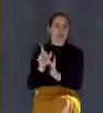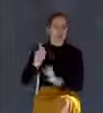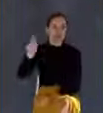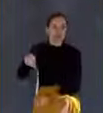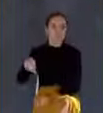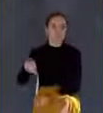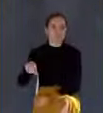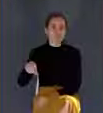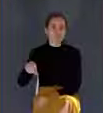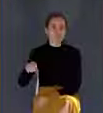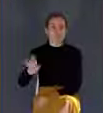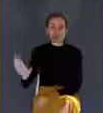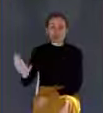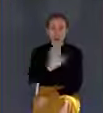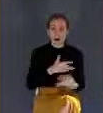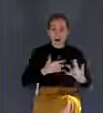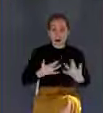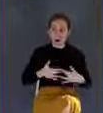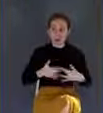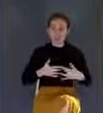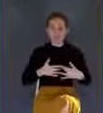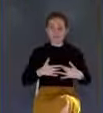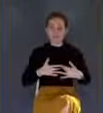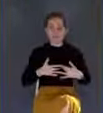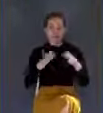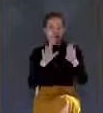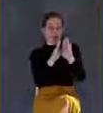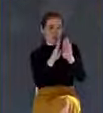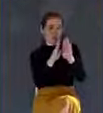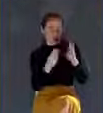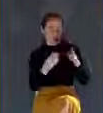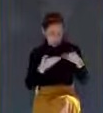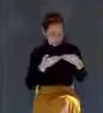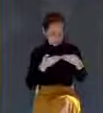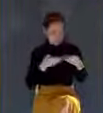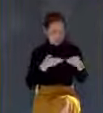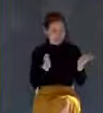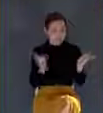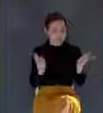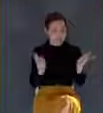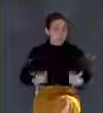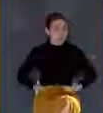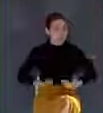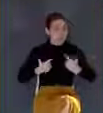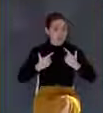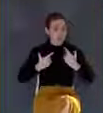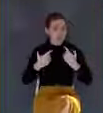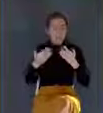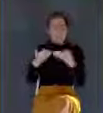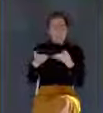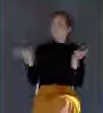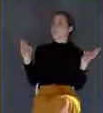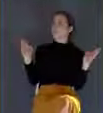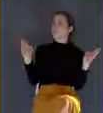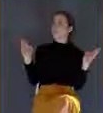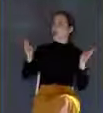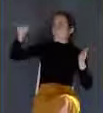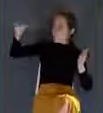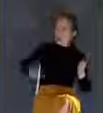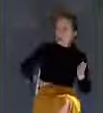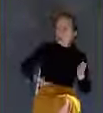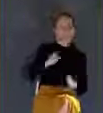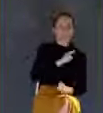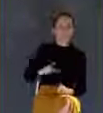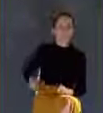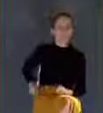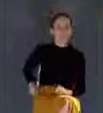The doors of your heart open, your life open, ready for the Lord's white glove inspection